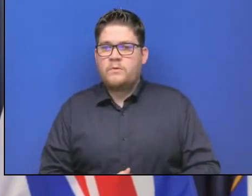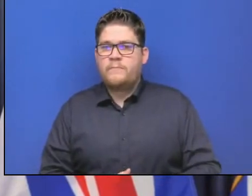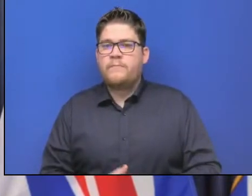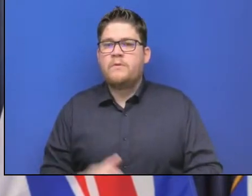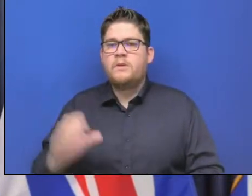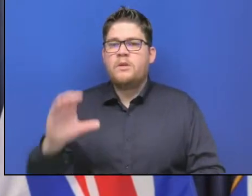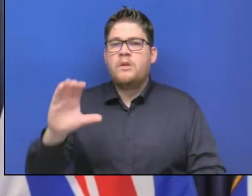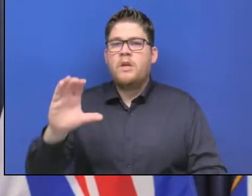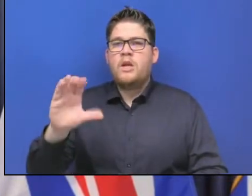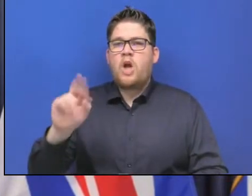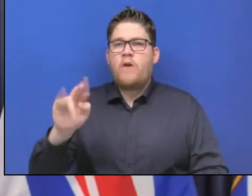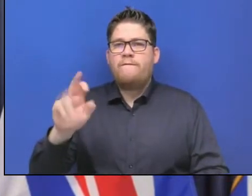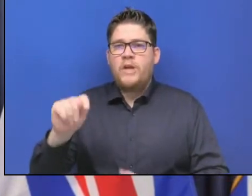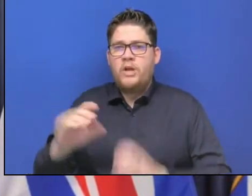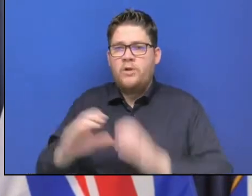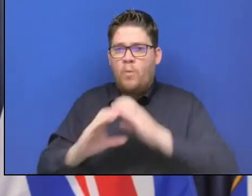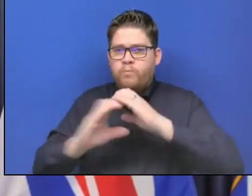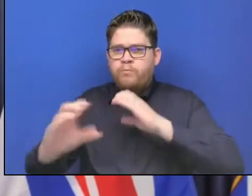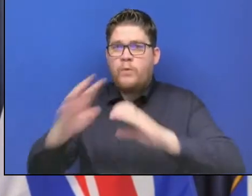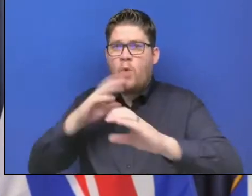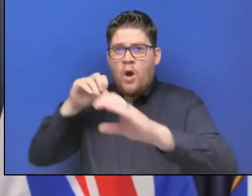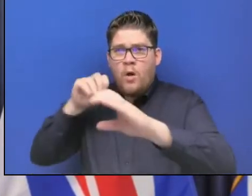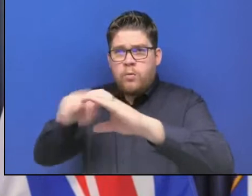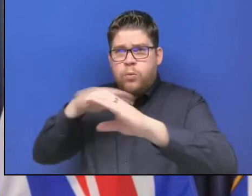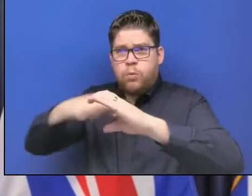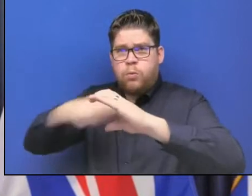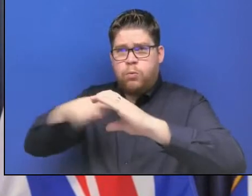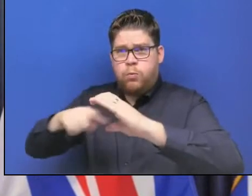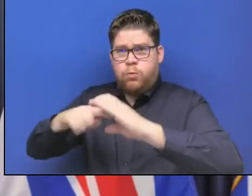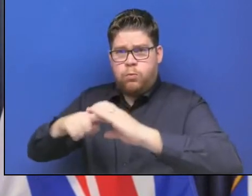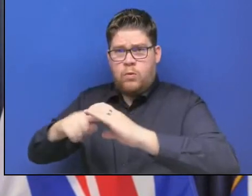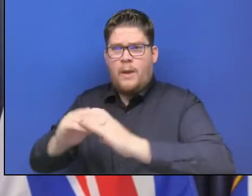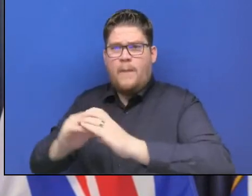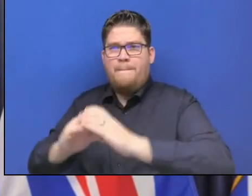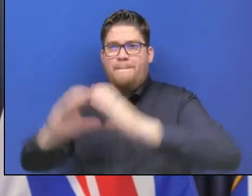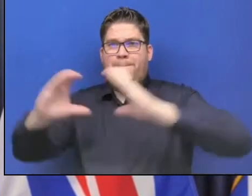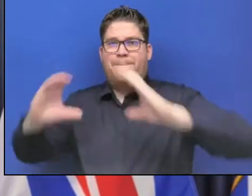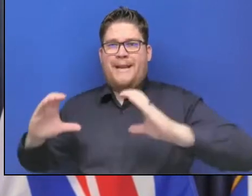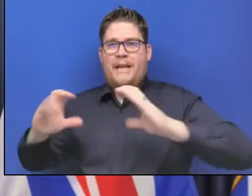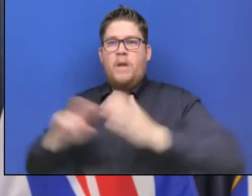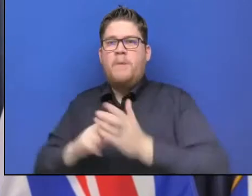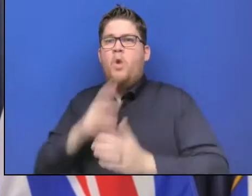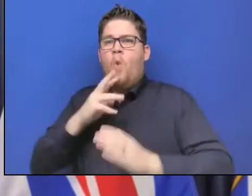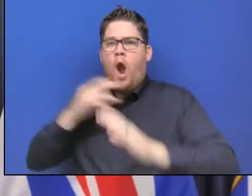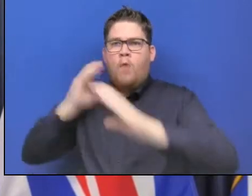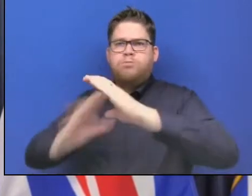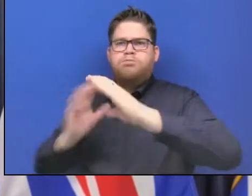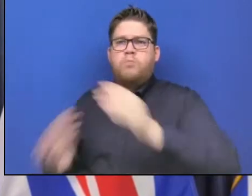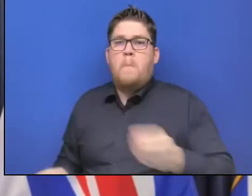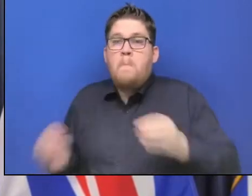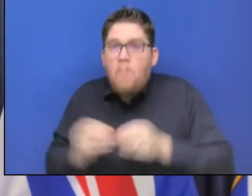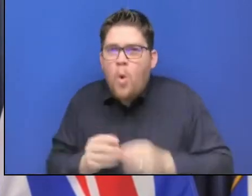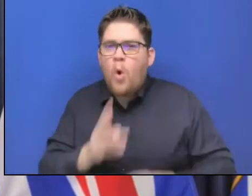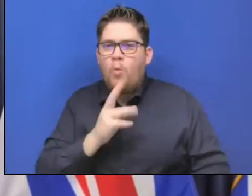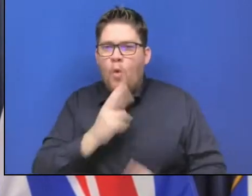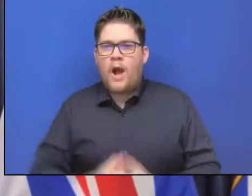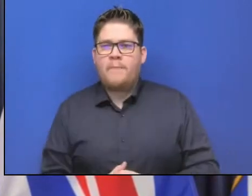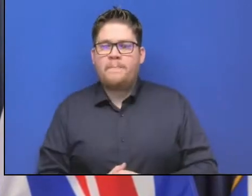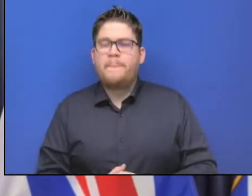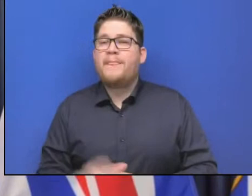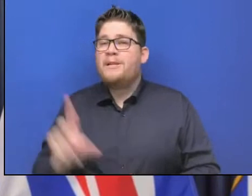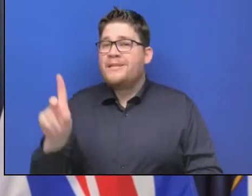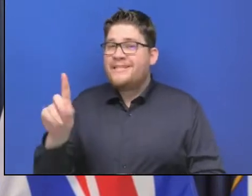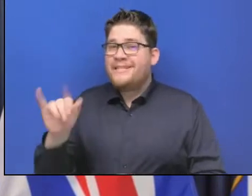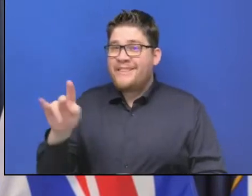able to handle larger volumes of water. It means ensuring that dikes are built to a higher standard, for